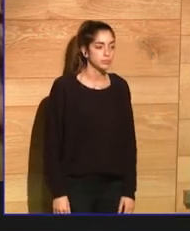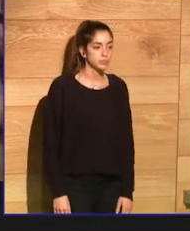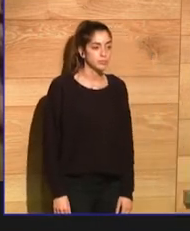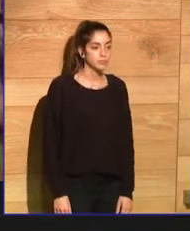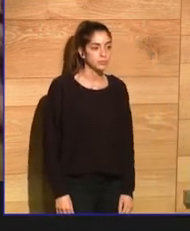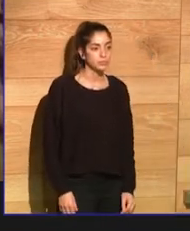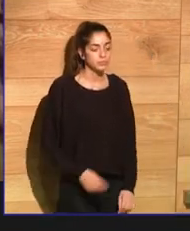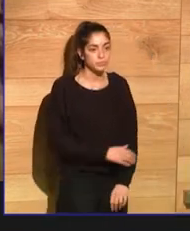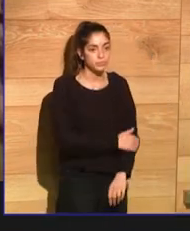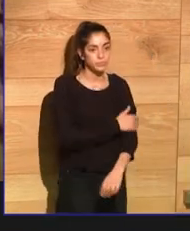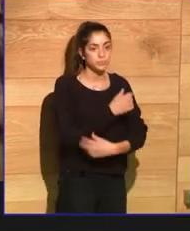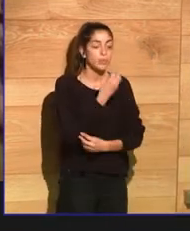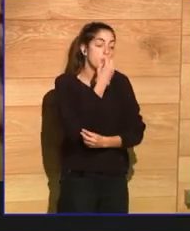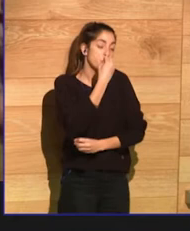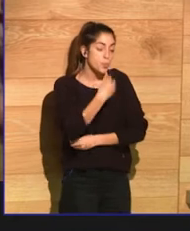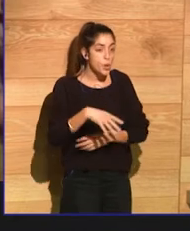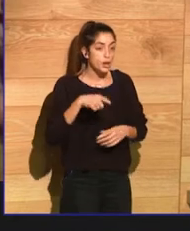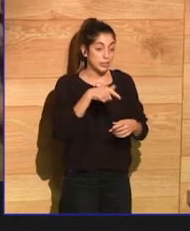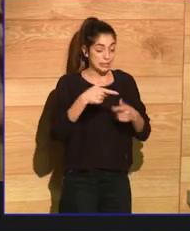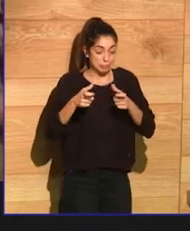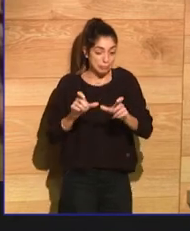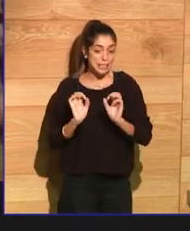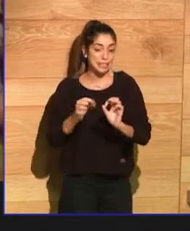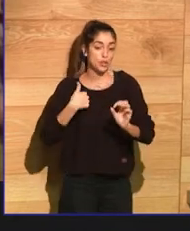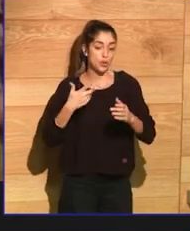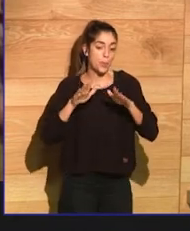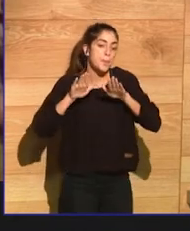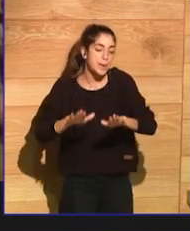This is the part where I have to think. So, sorry.